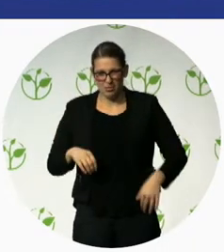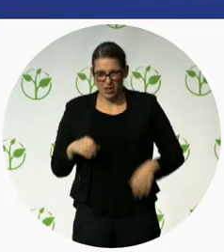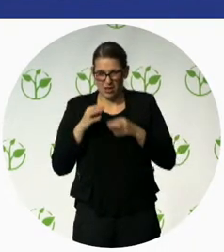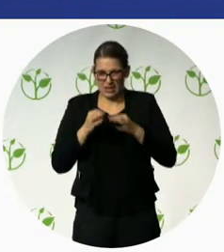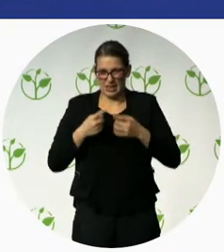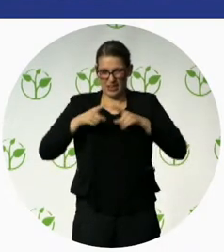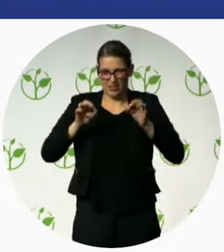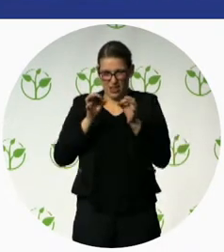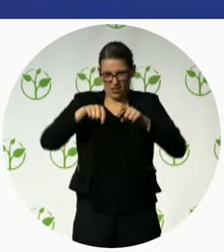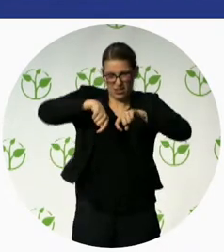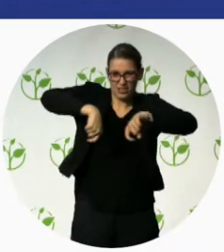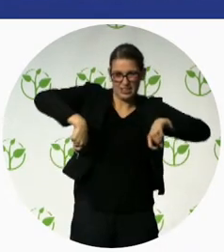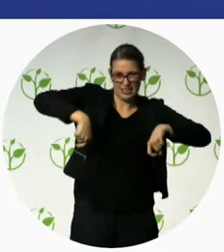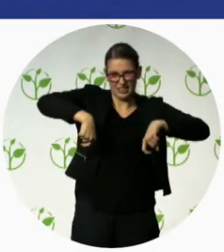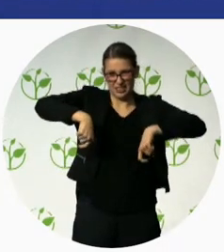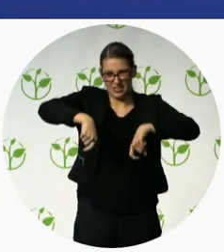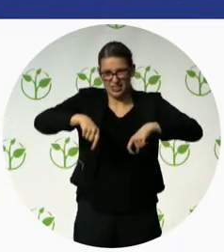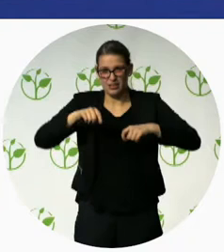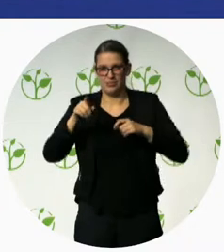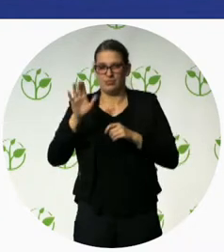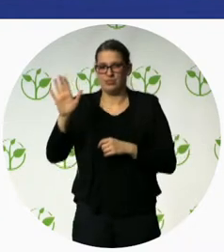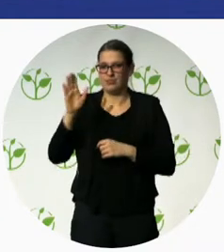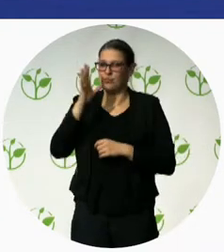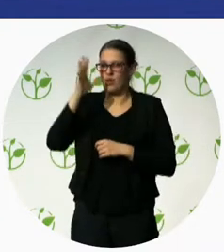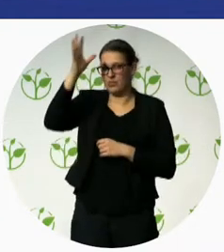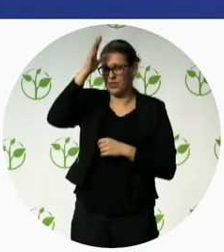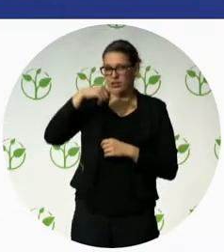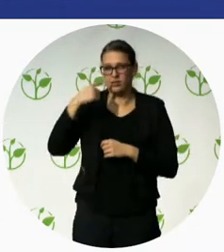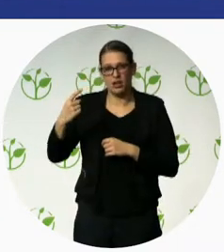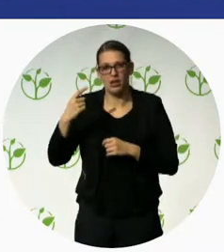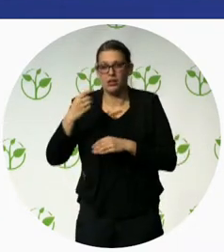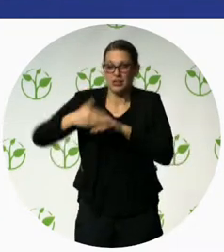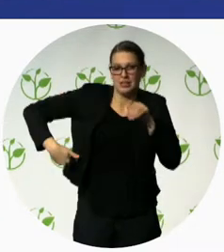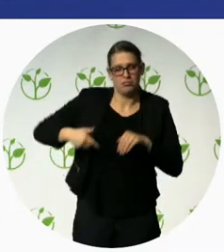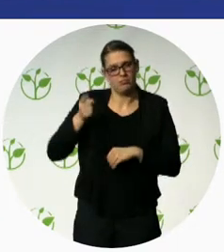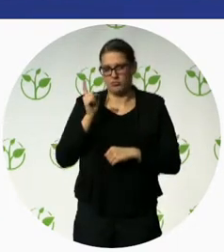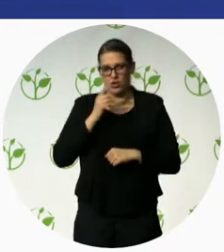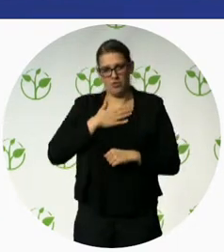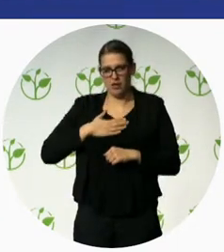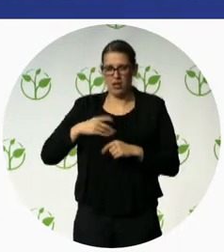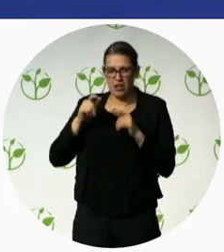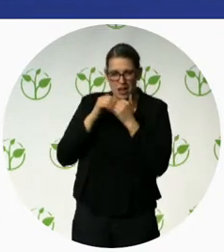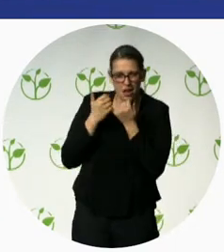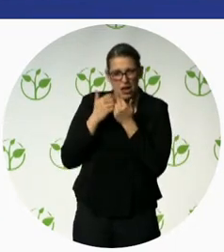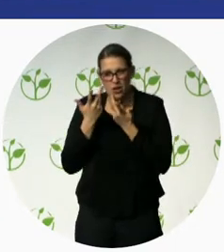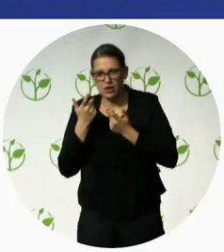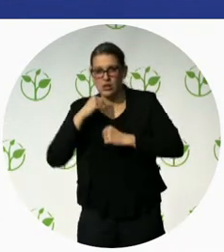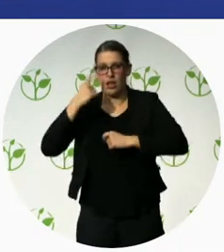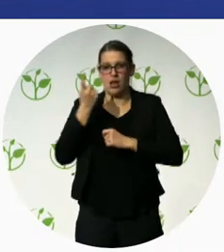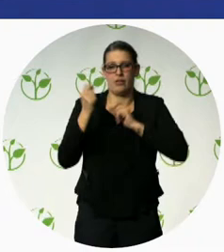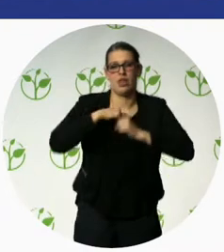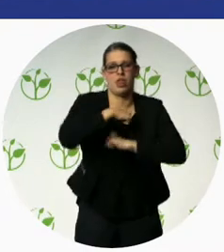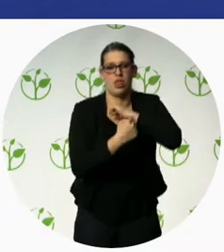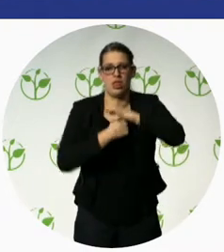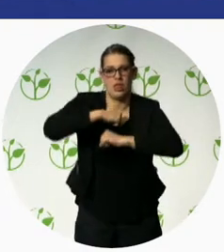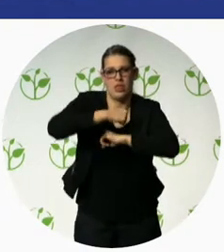advised an amputation to which they did not consent as you would see till he came to us he was crawling as is evident from the callosities on